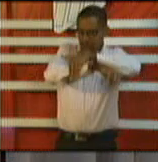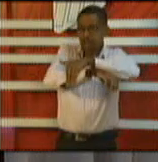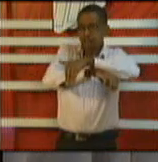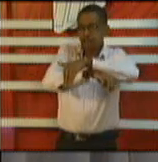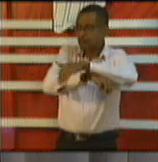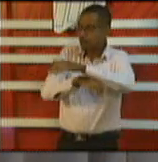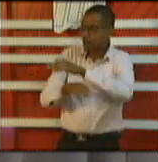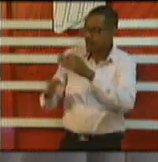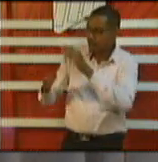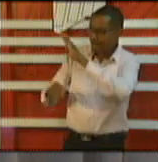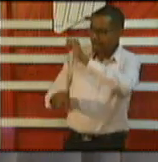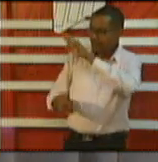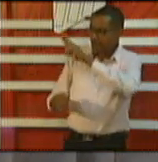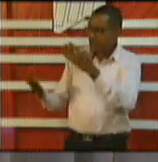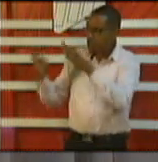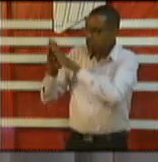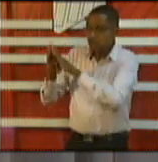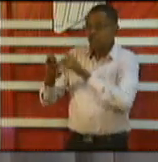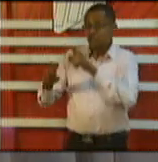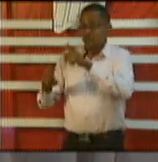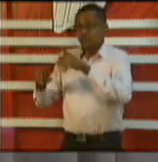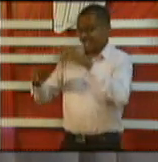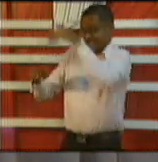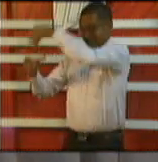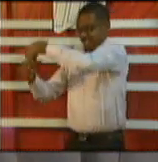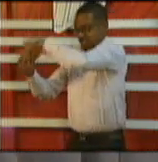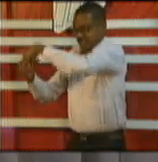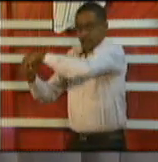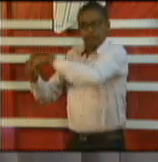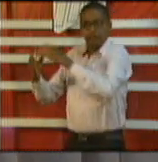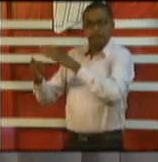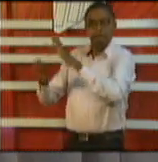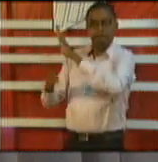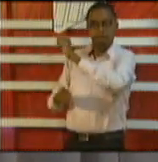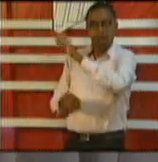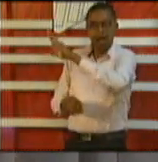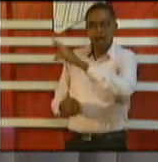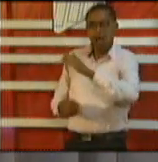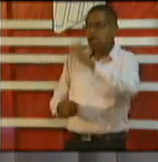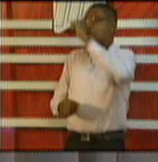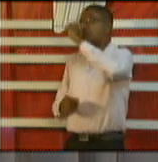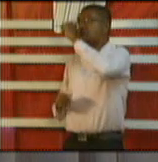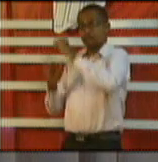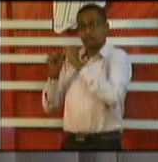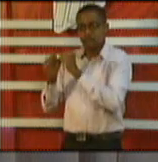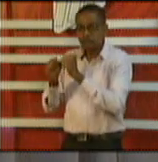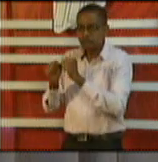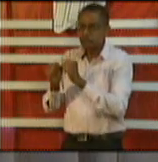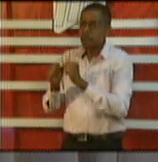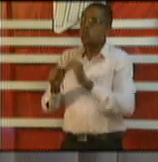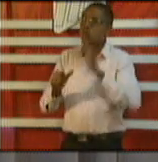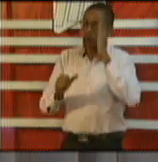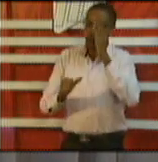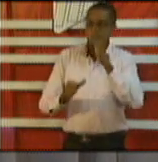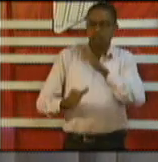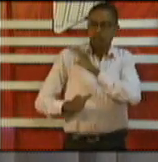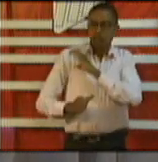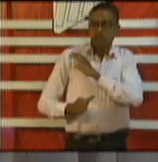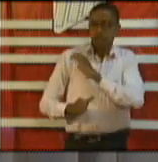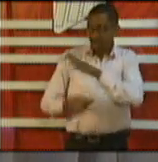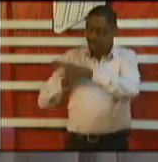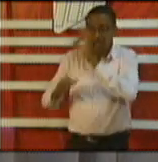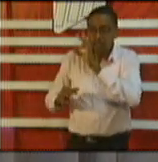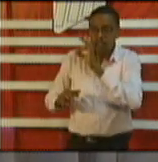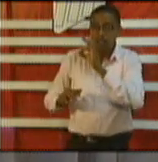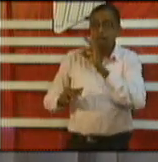will be charged by the Trinidad and Tobago Police Service they have the ability to charge you under the criminal law in pursuance of this